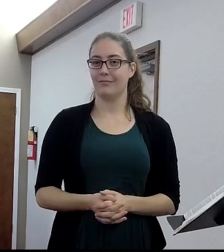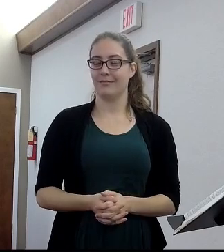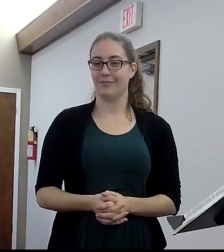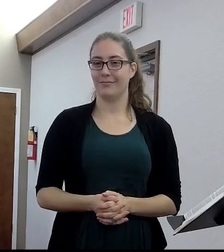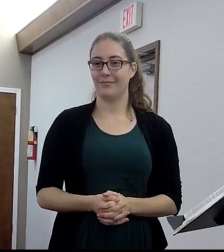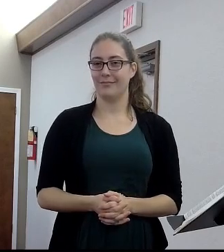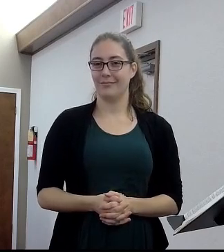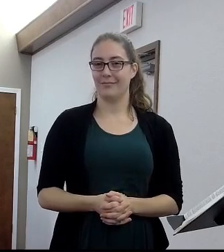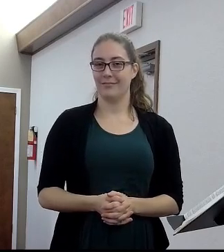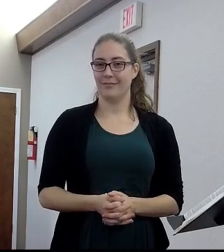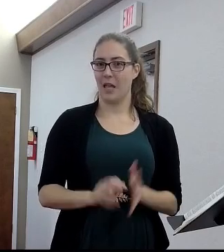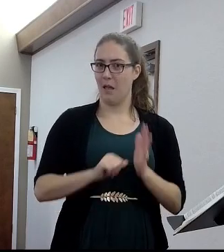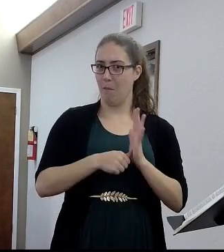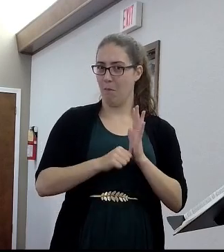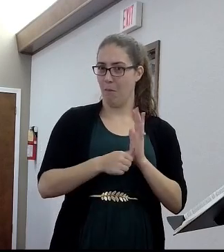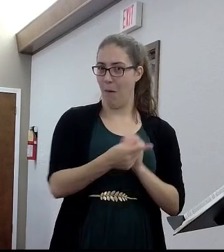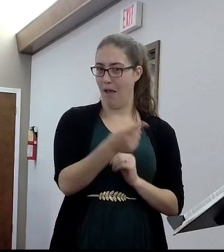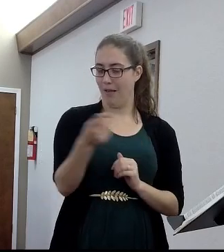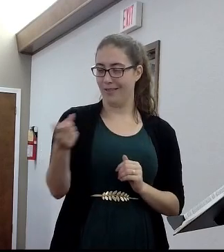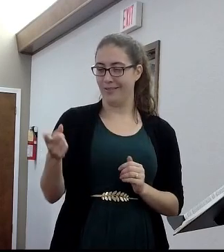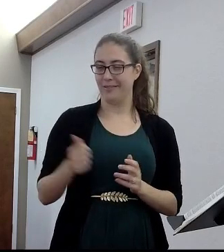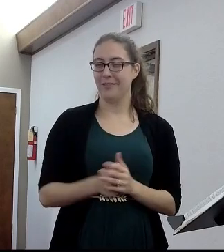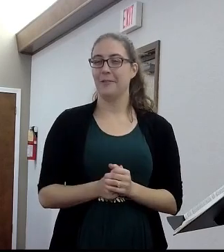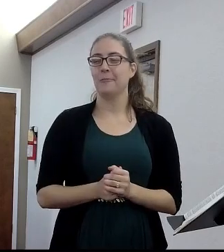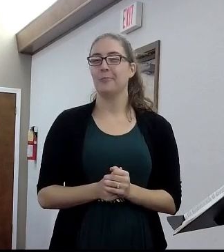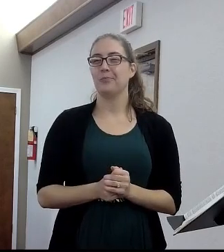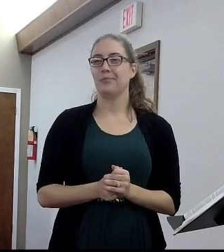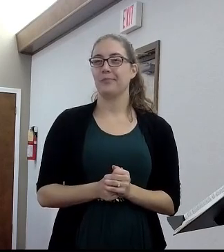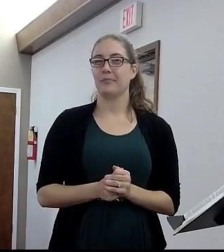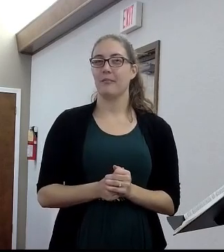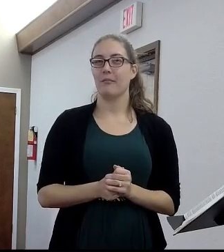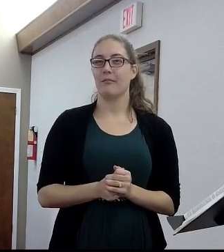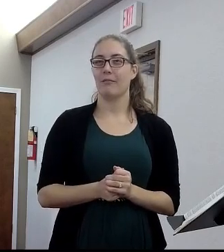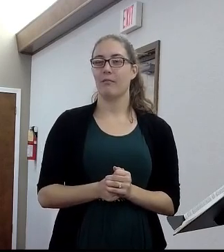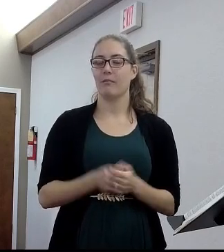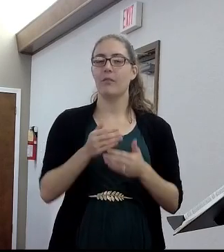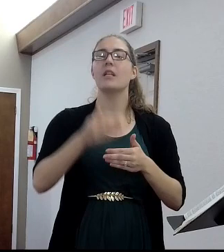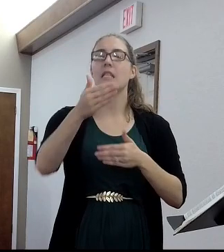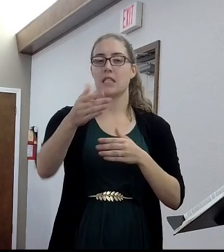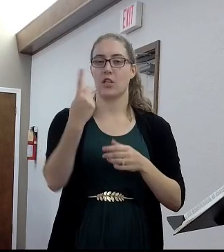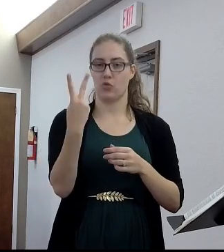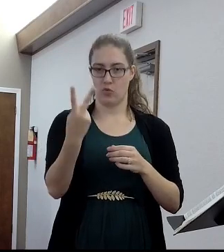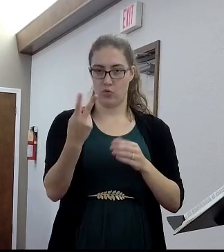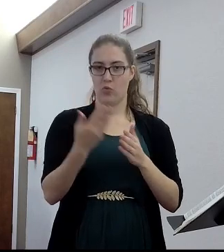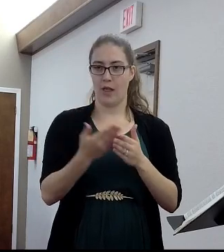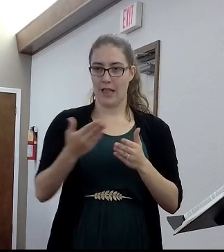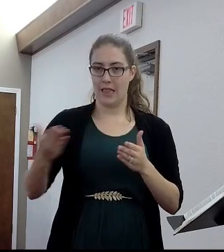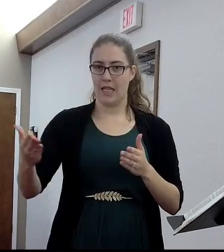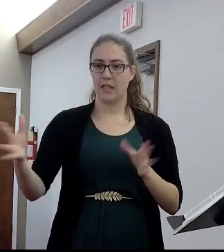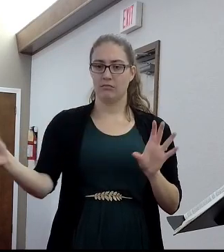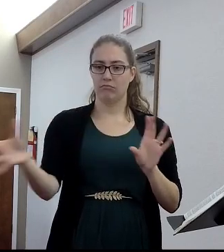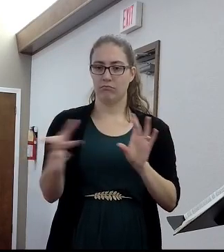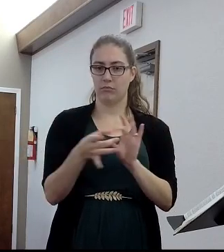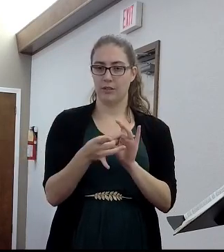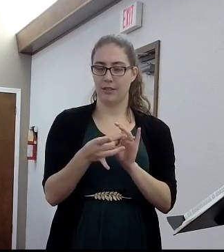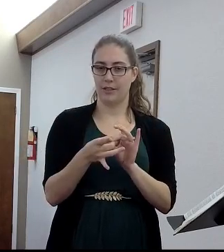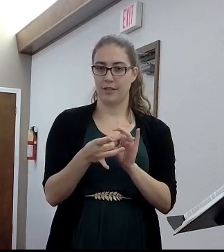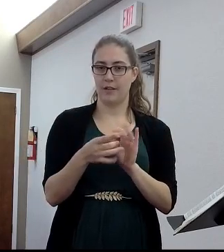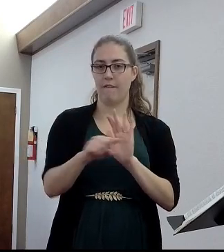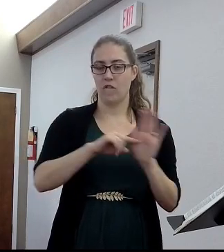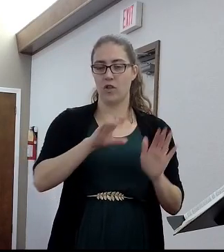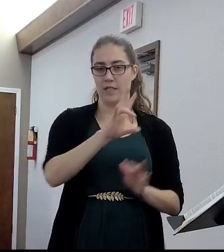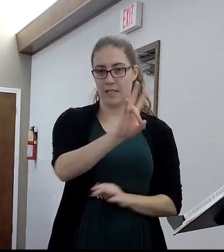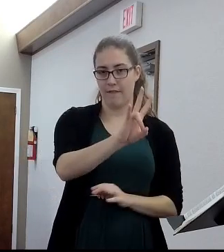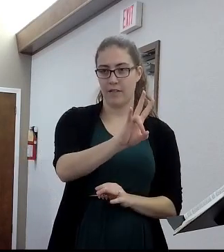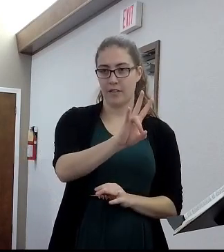We'll move into the next part here. I think the next two things will go together. And quite frankly, I don't want to teach them anyway. It's because it's verse number seven.